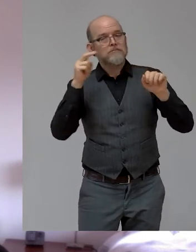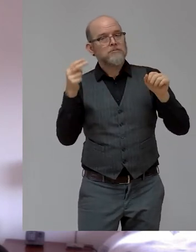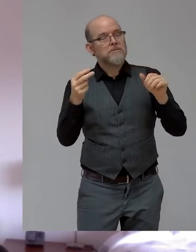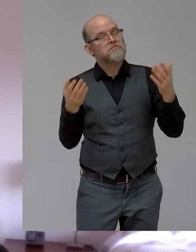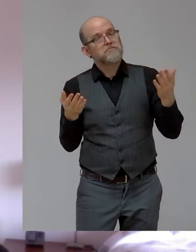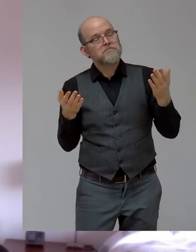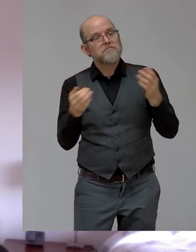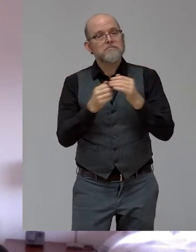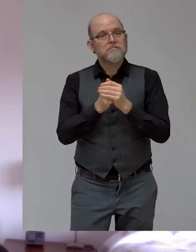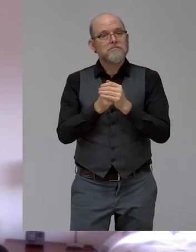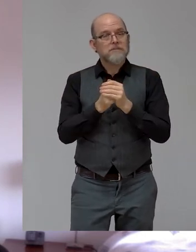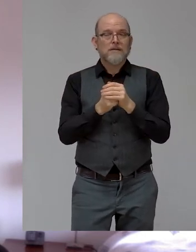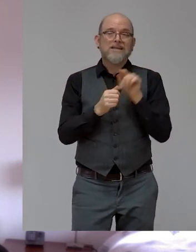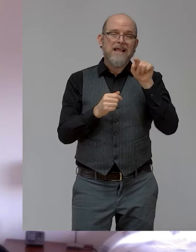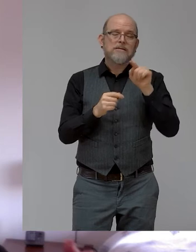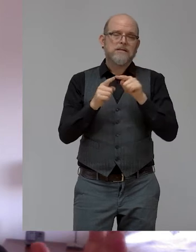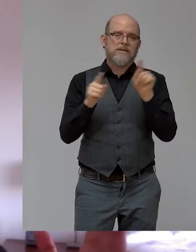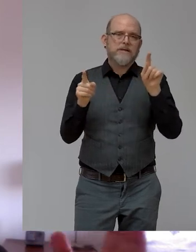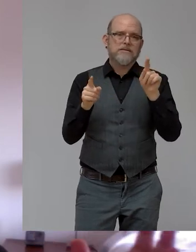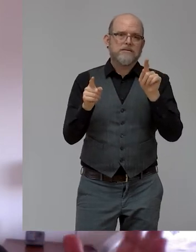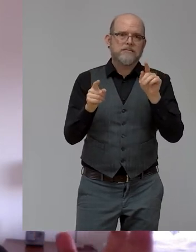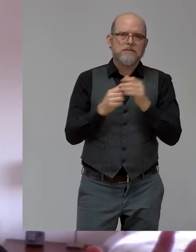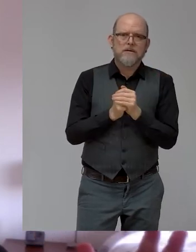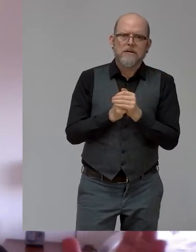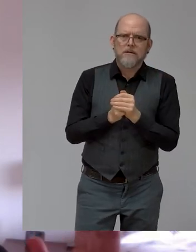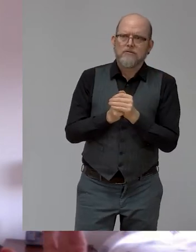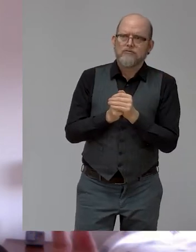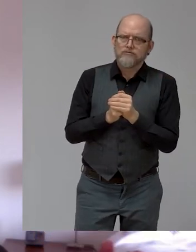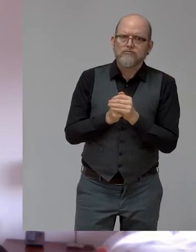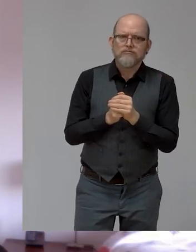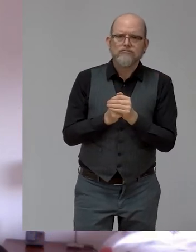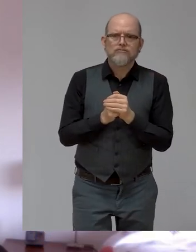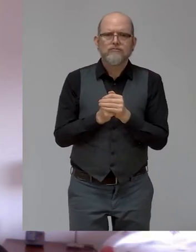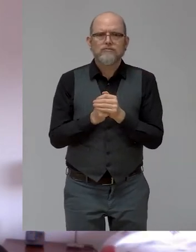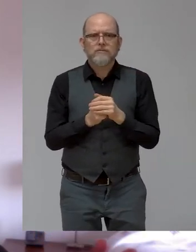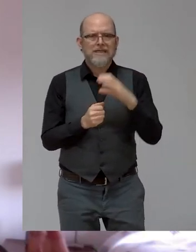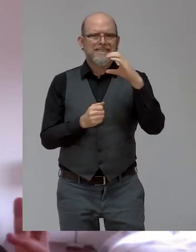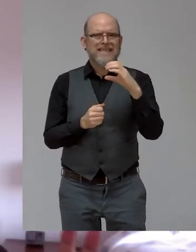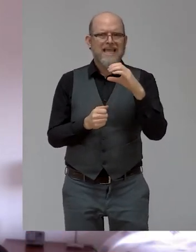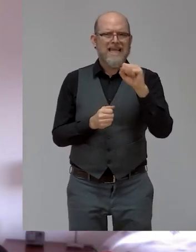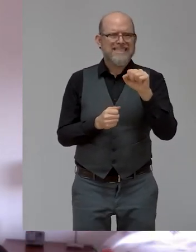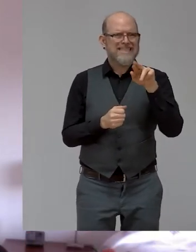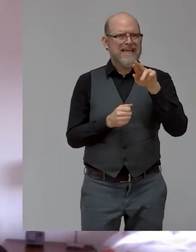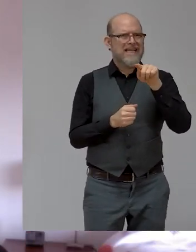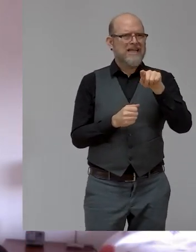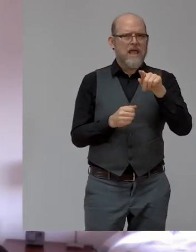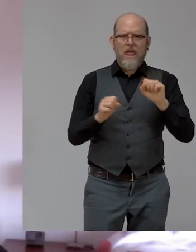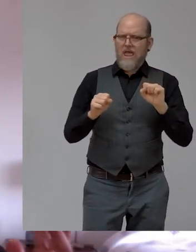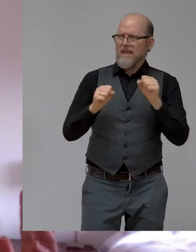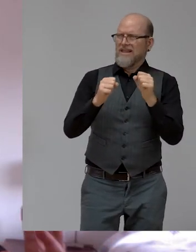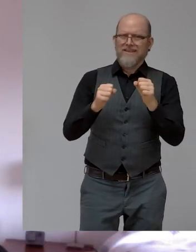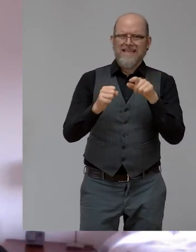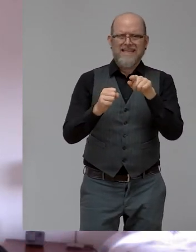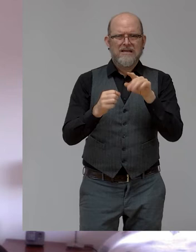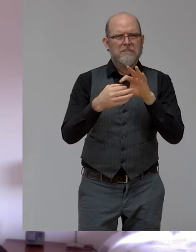you know, a CSR kind of activity. You say, much larger sections of my customer base are actually affected by this.